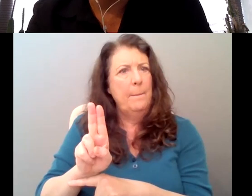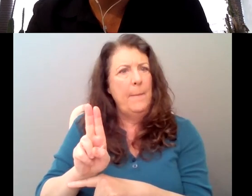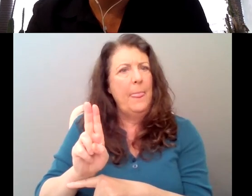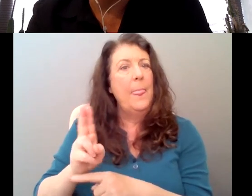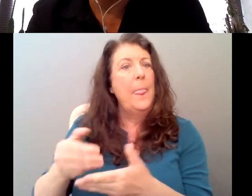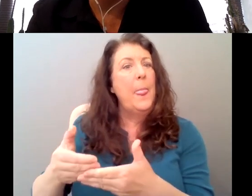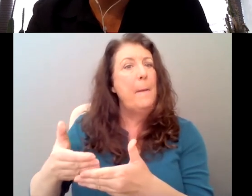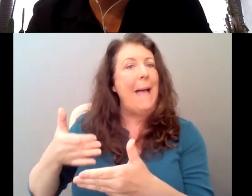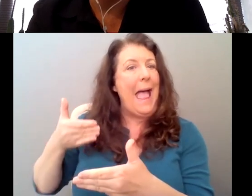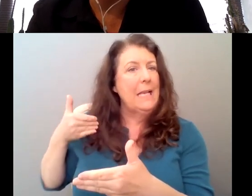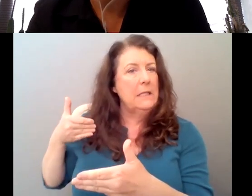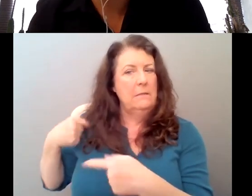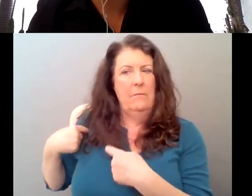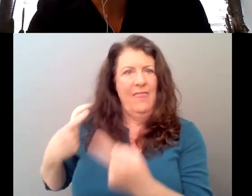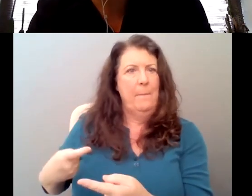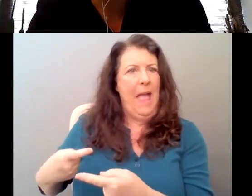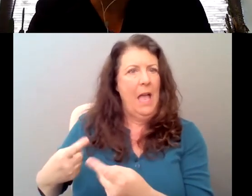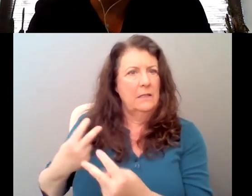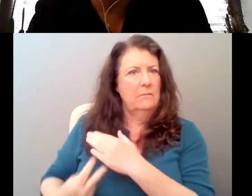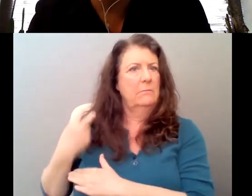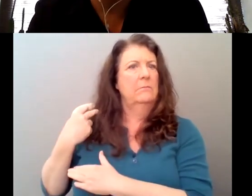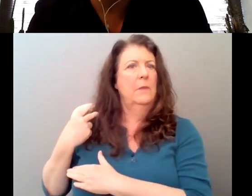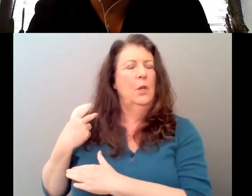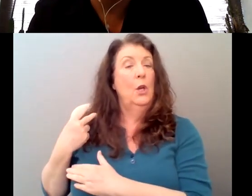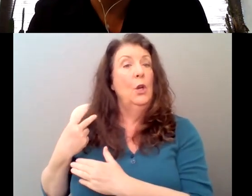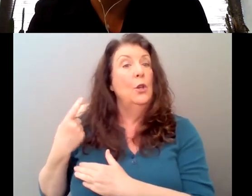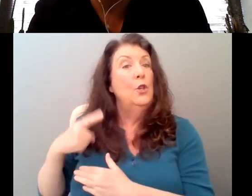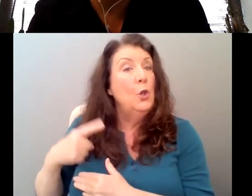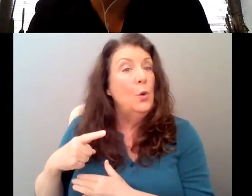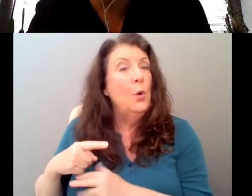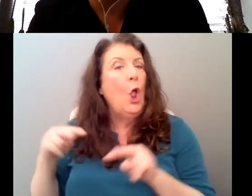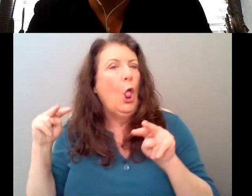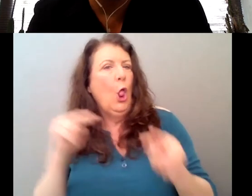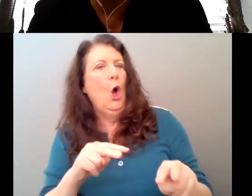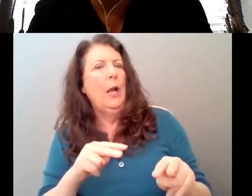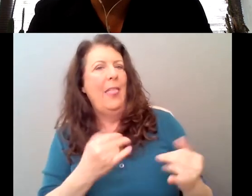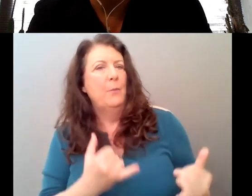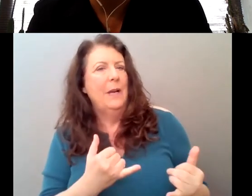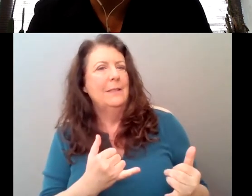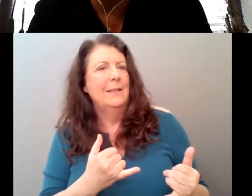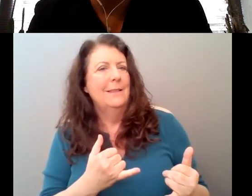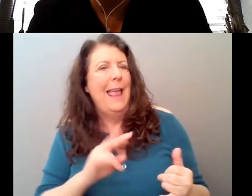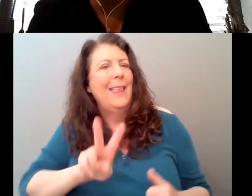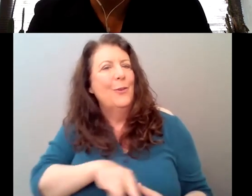to look at the present and uses the present to look at the past. Right. And, um, um,